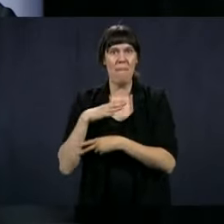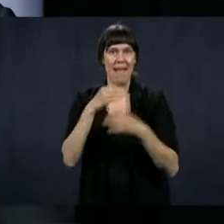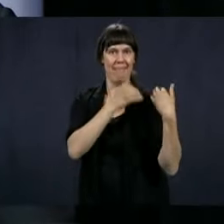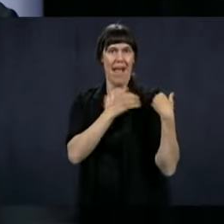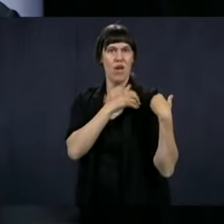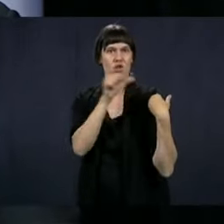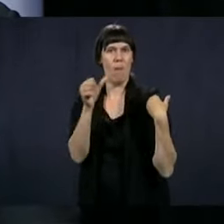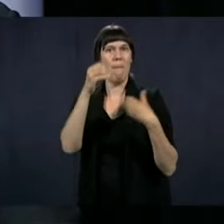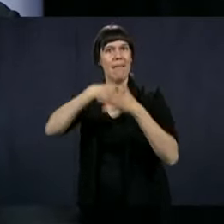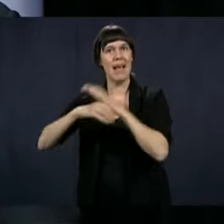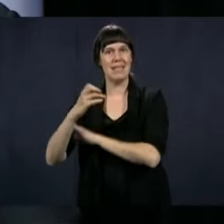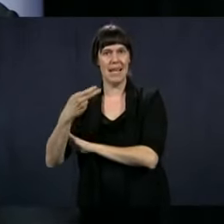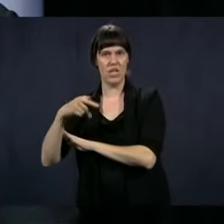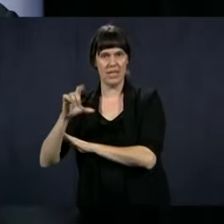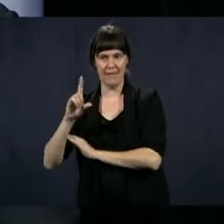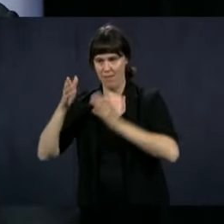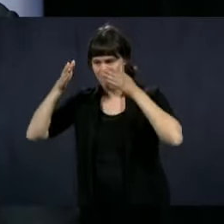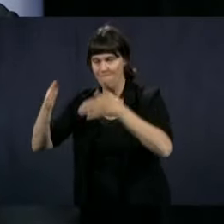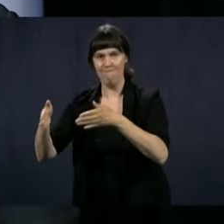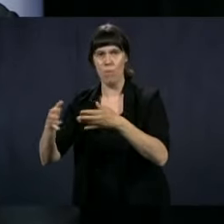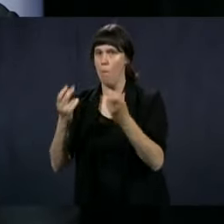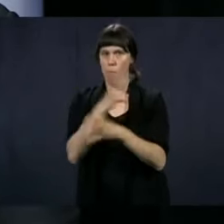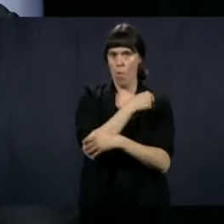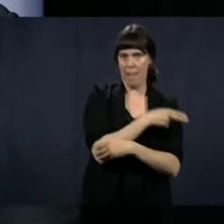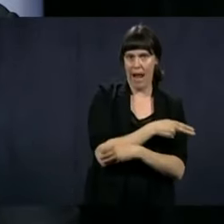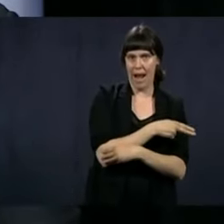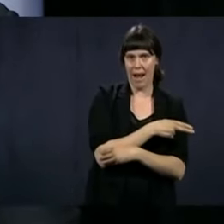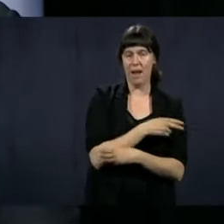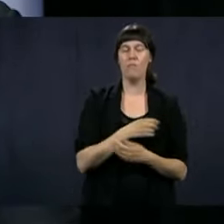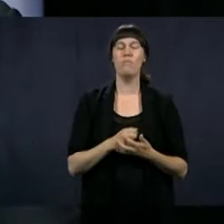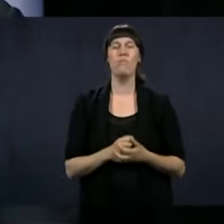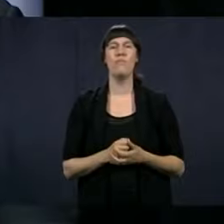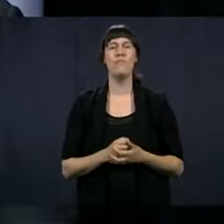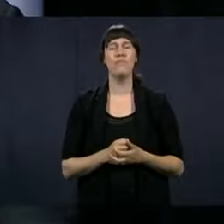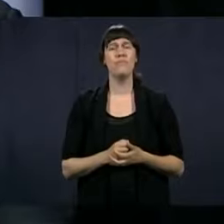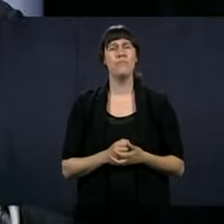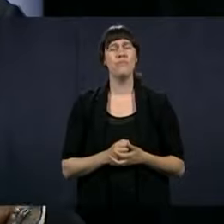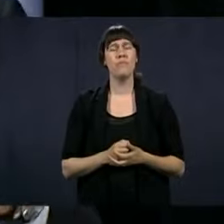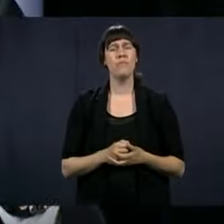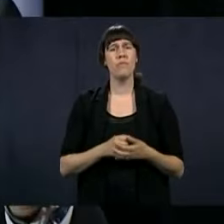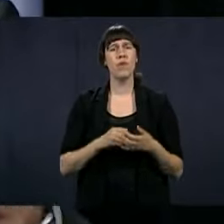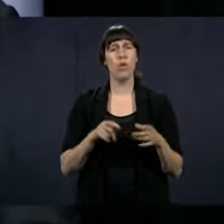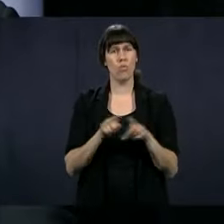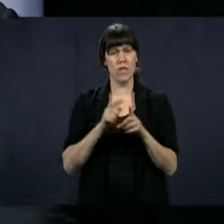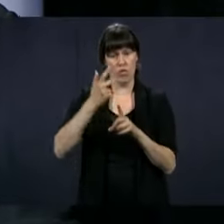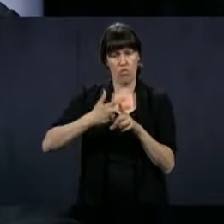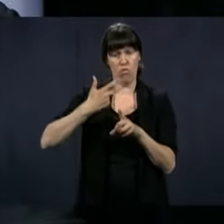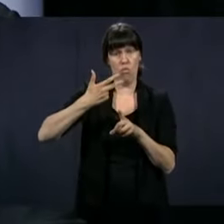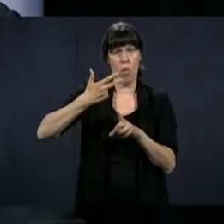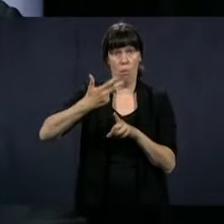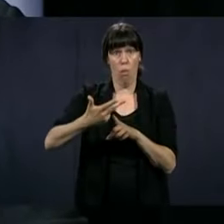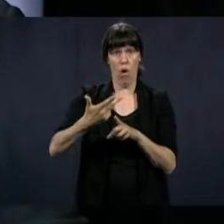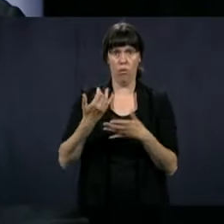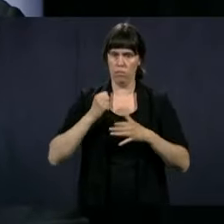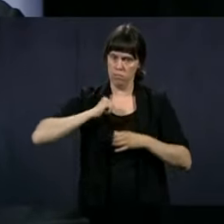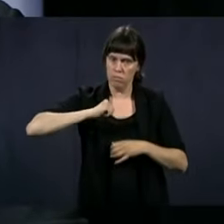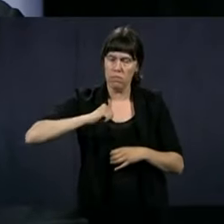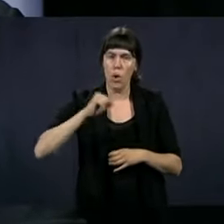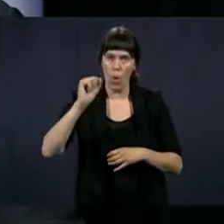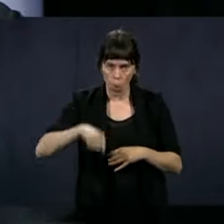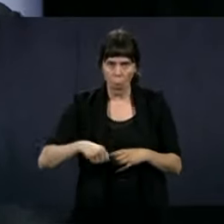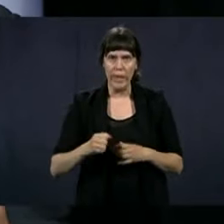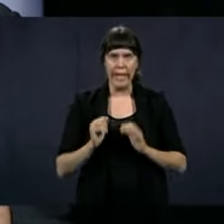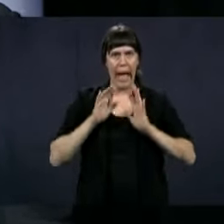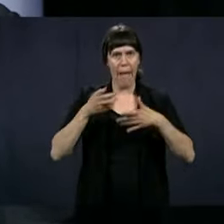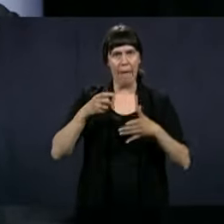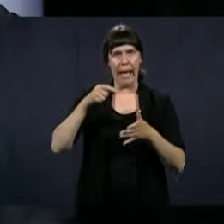in a CHSLD. So if you count the number of hours that we can have in three months and eventually as well to